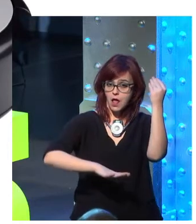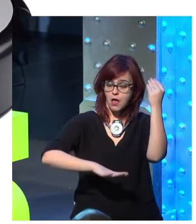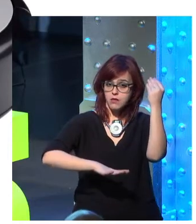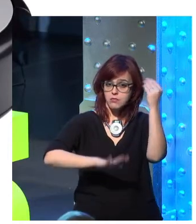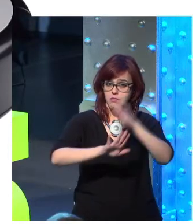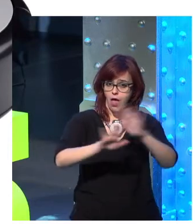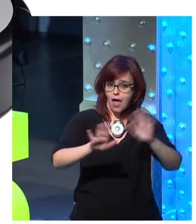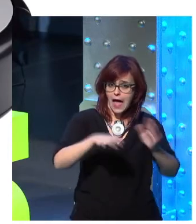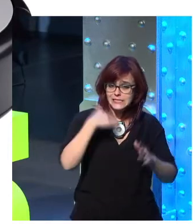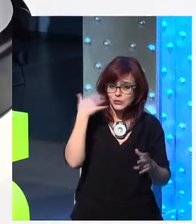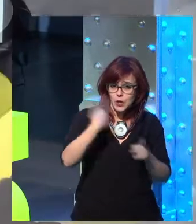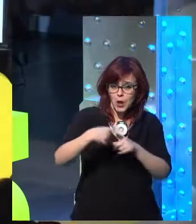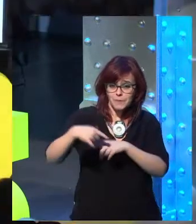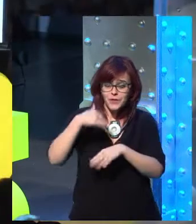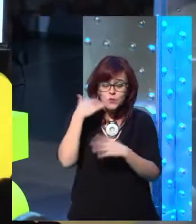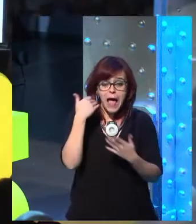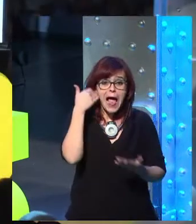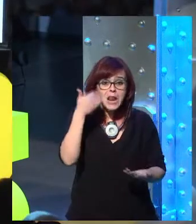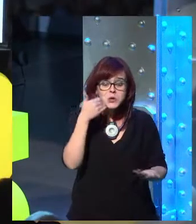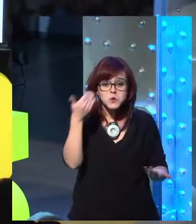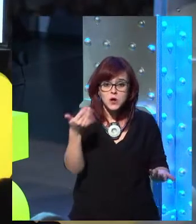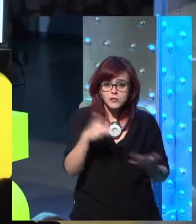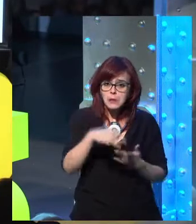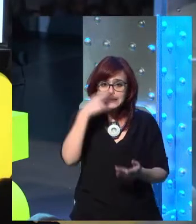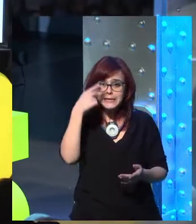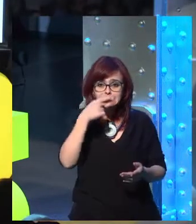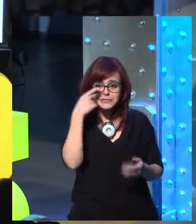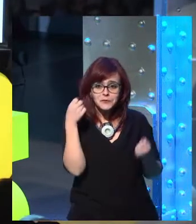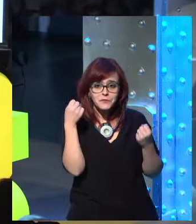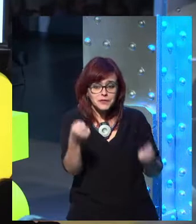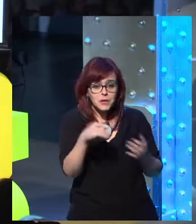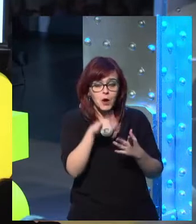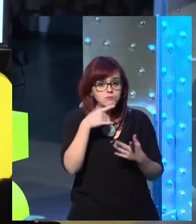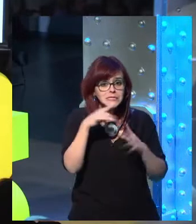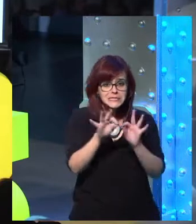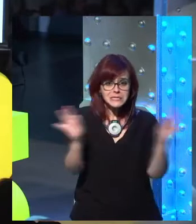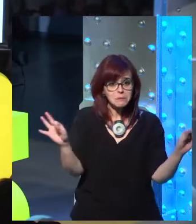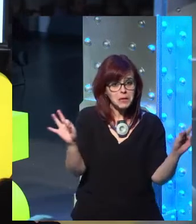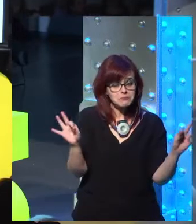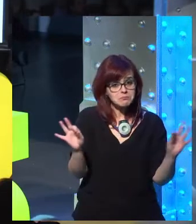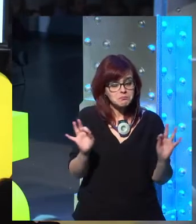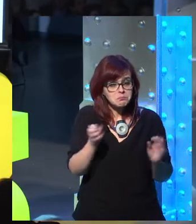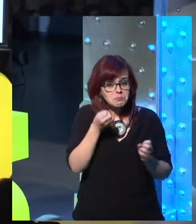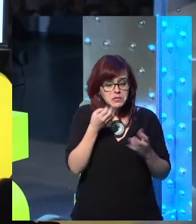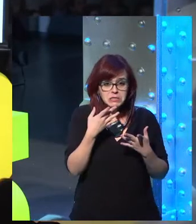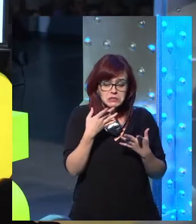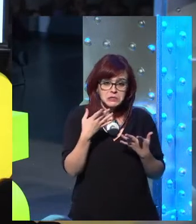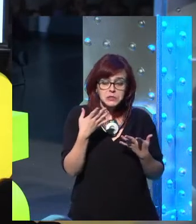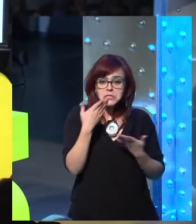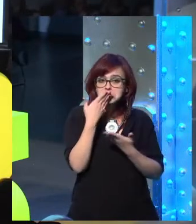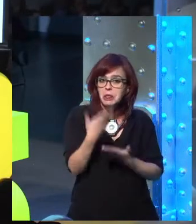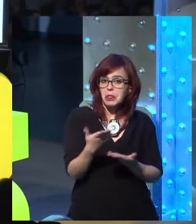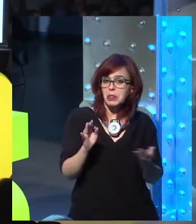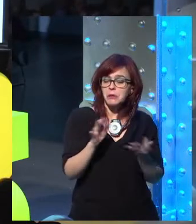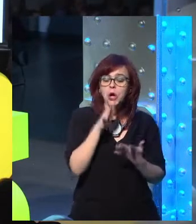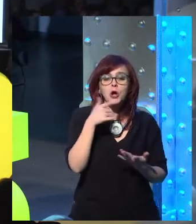floor. Can you imagine? Not only would that be dumb, but you would have to translate it into 200 languages or however many markets you wanted to